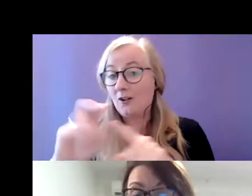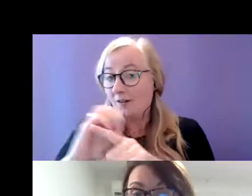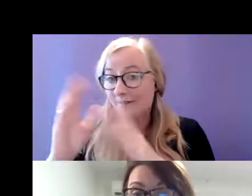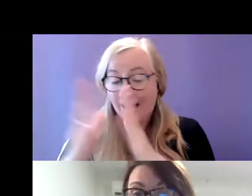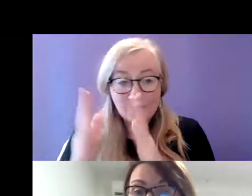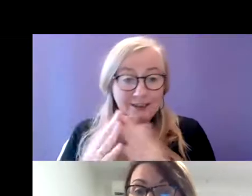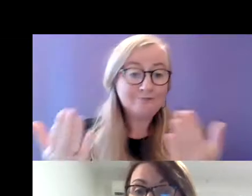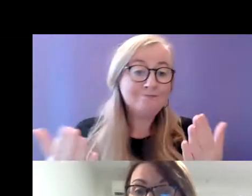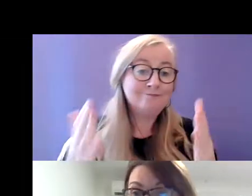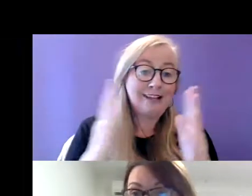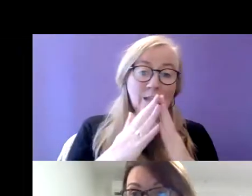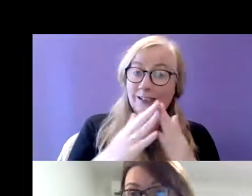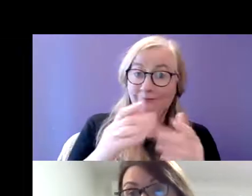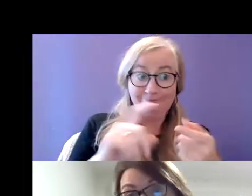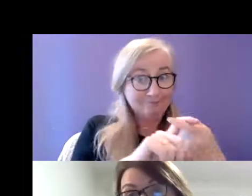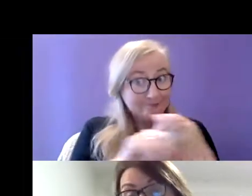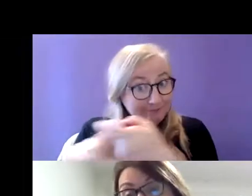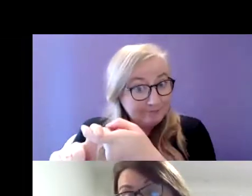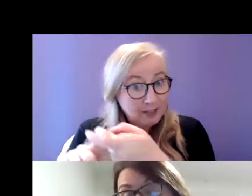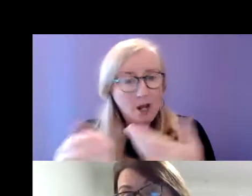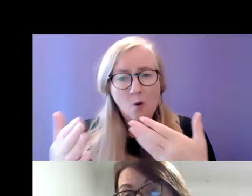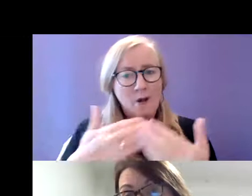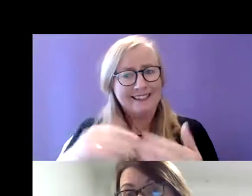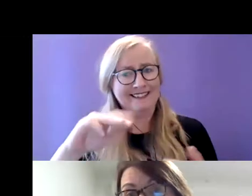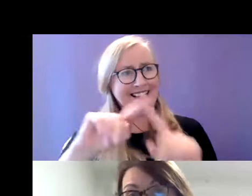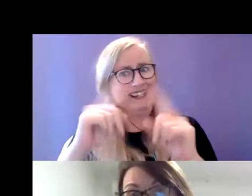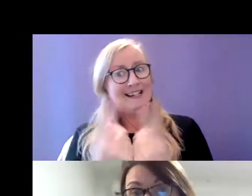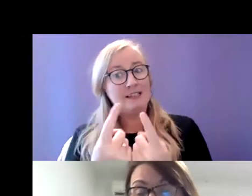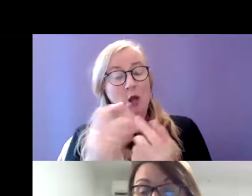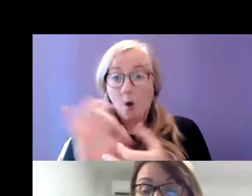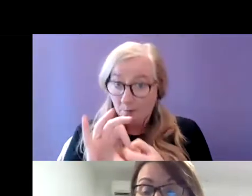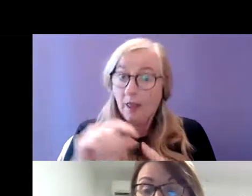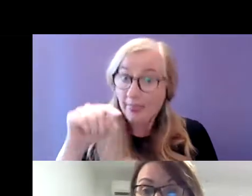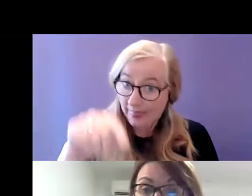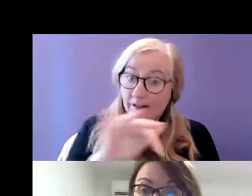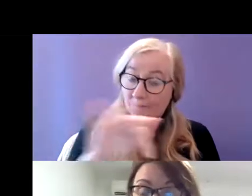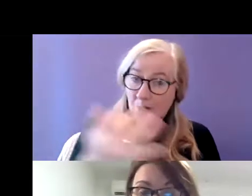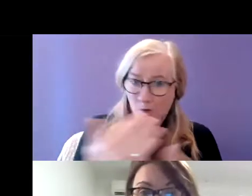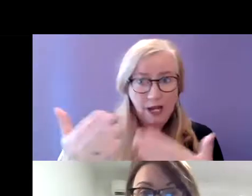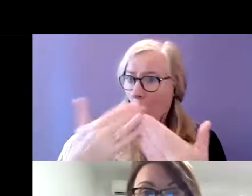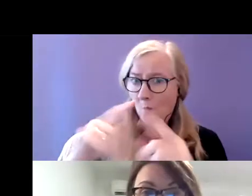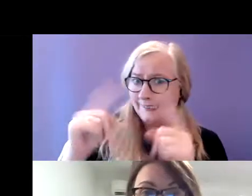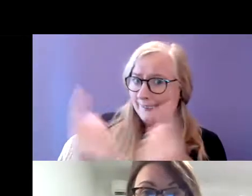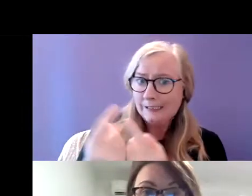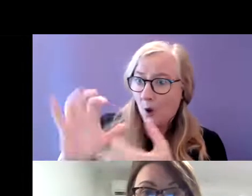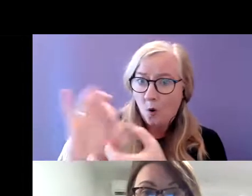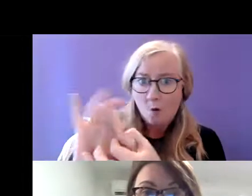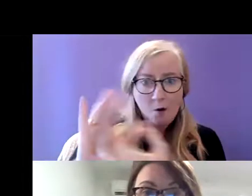stability and that issue of what is a home because this is what came up from the families is what is a home? What does it mean?